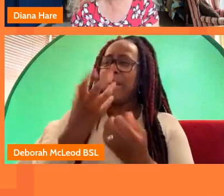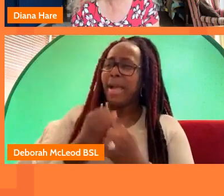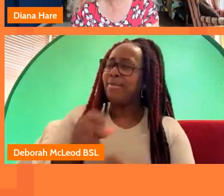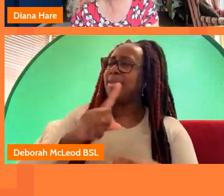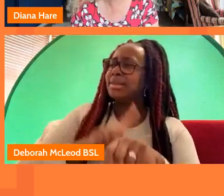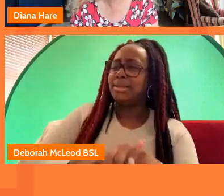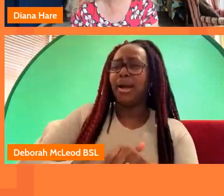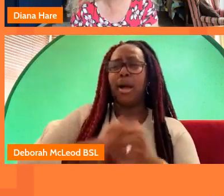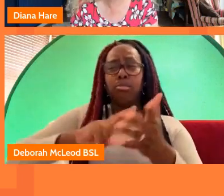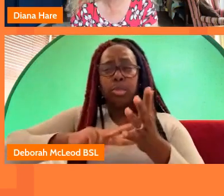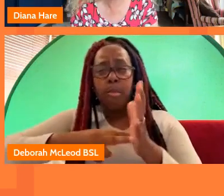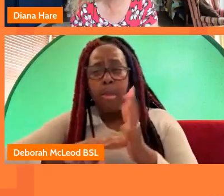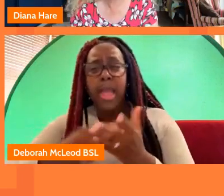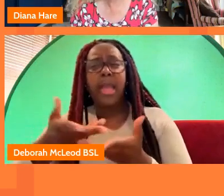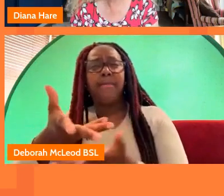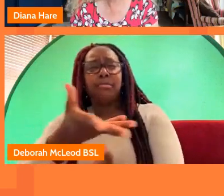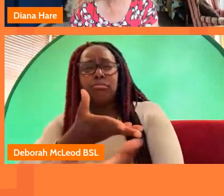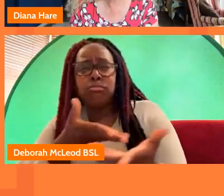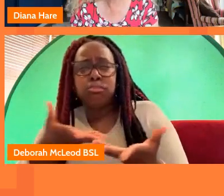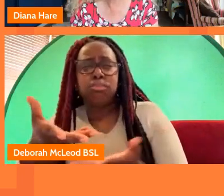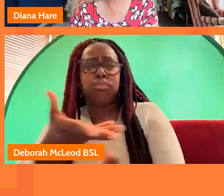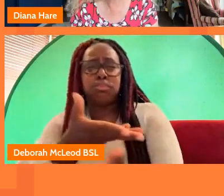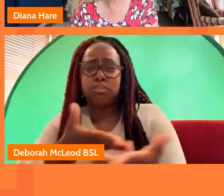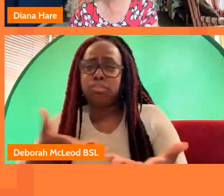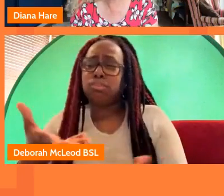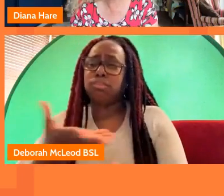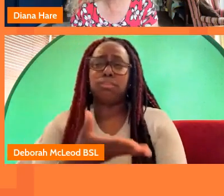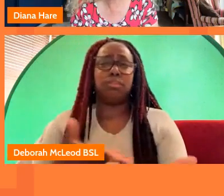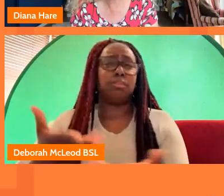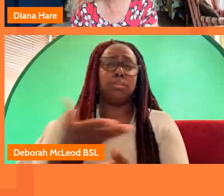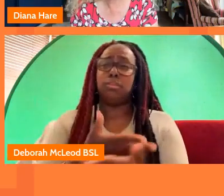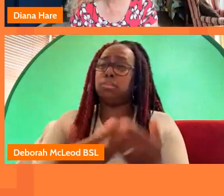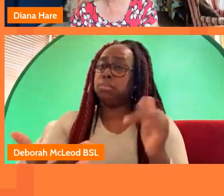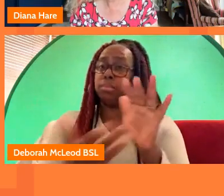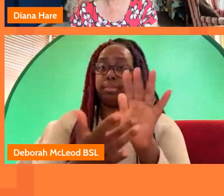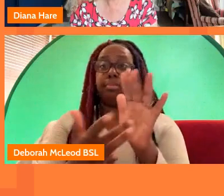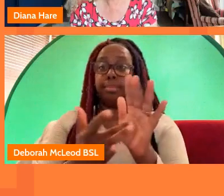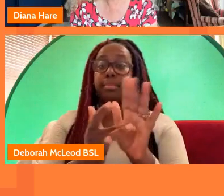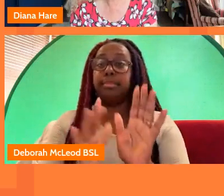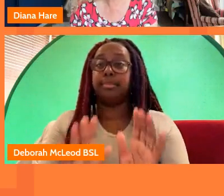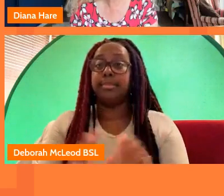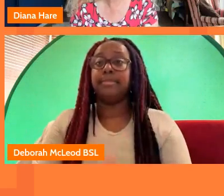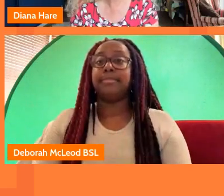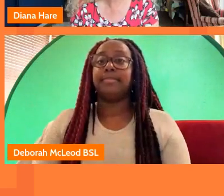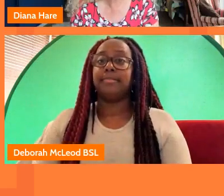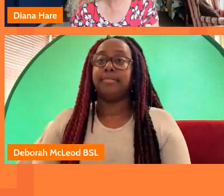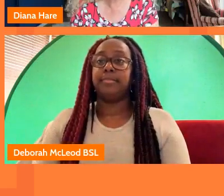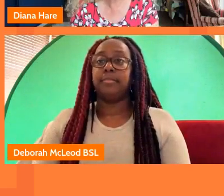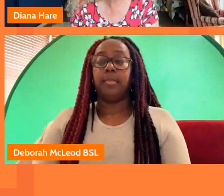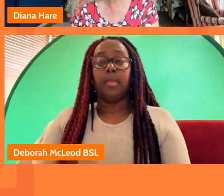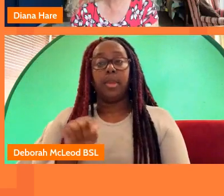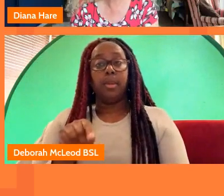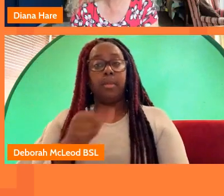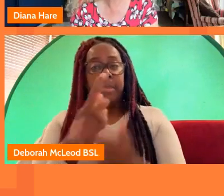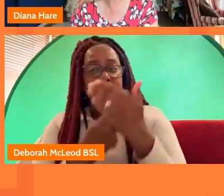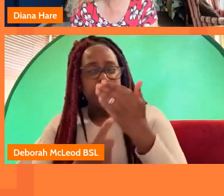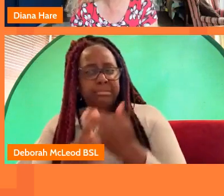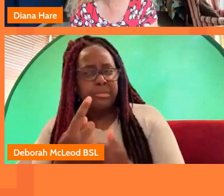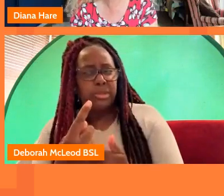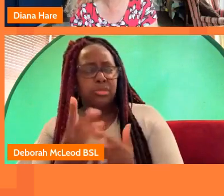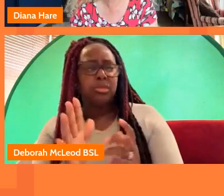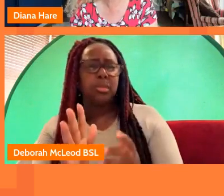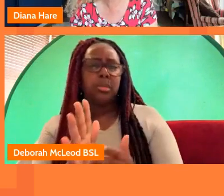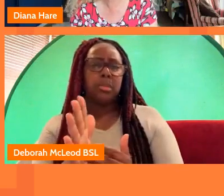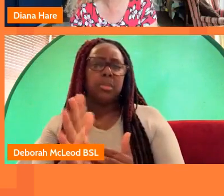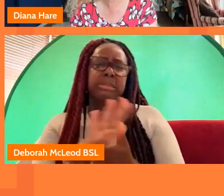and preparing the time to invest is is really critical um being individual about it too in